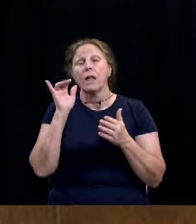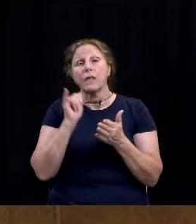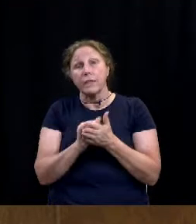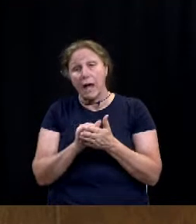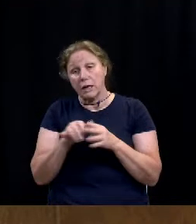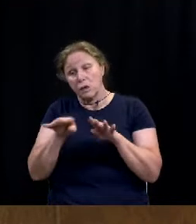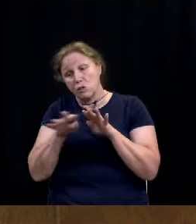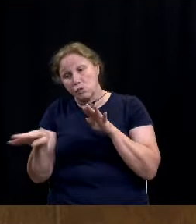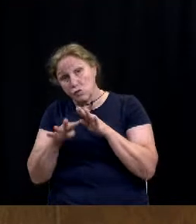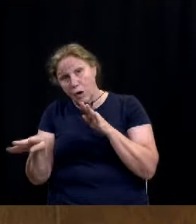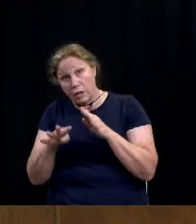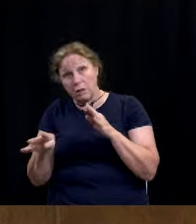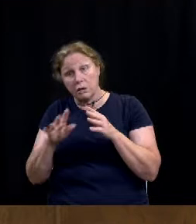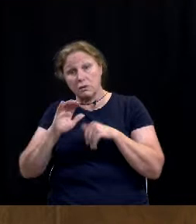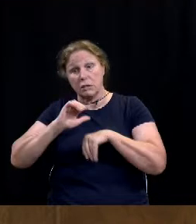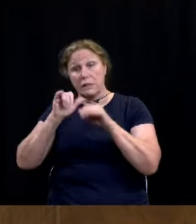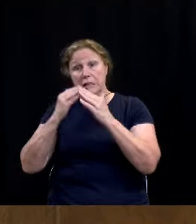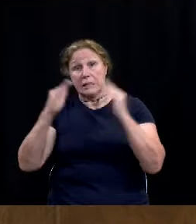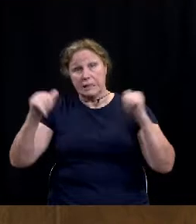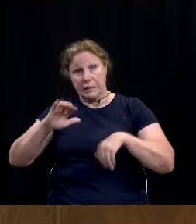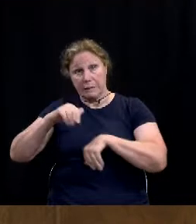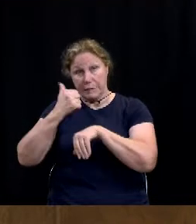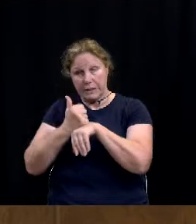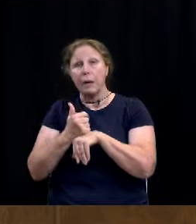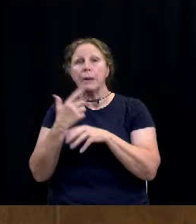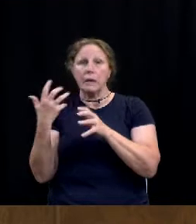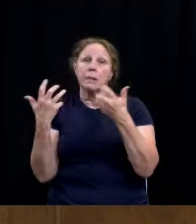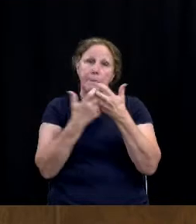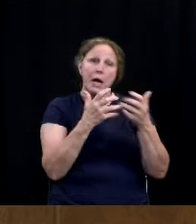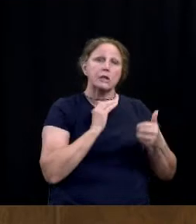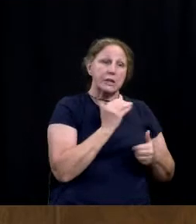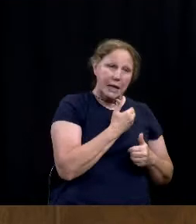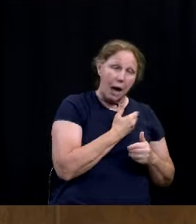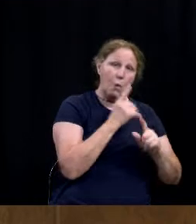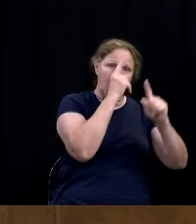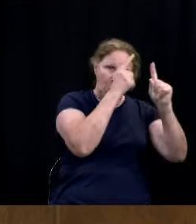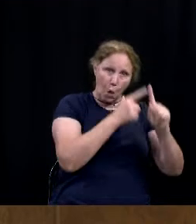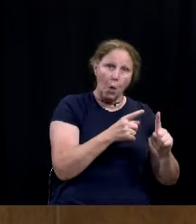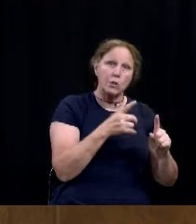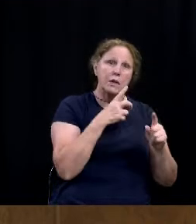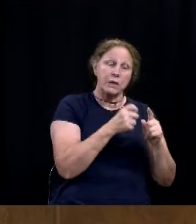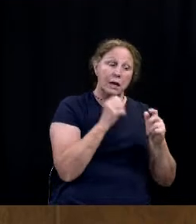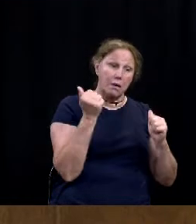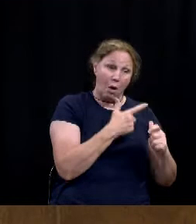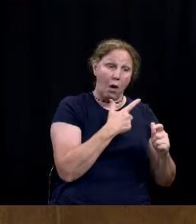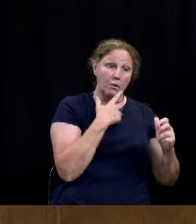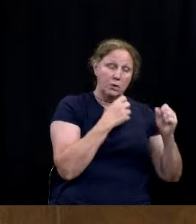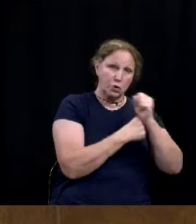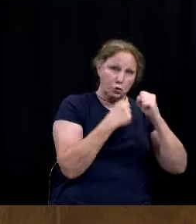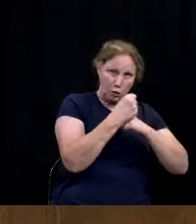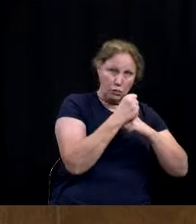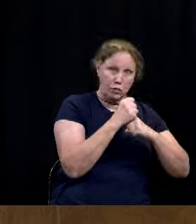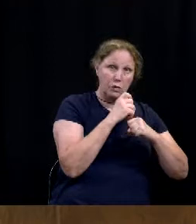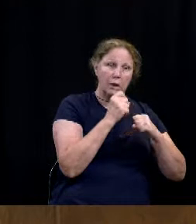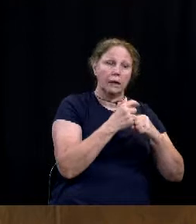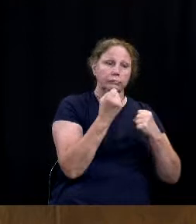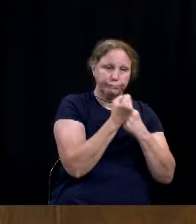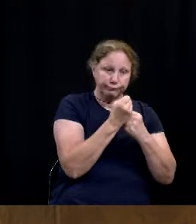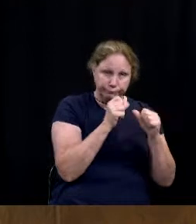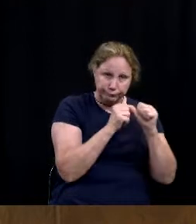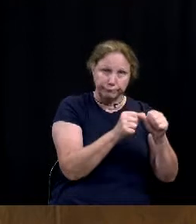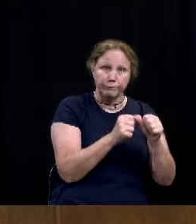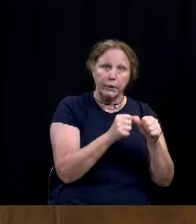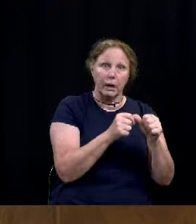drainage utility is consistent with our city's strategic goals to improve infrastructure, support sustainability and resiliency,